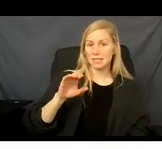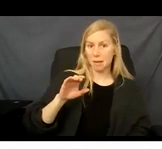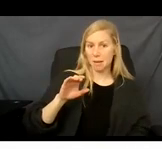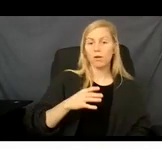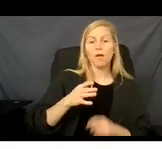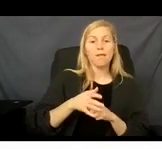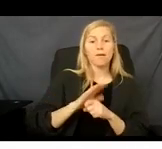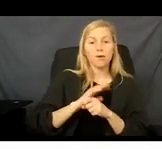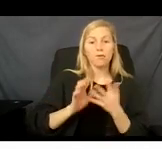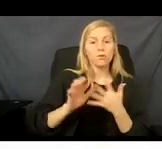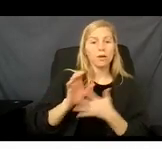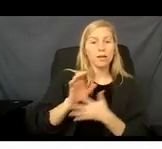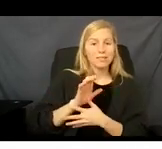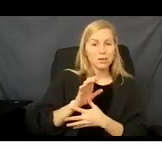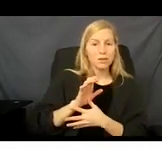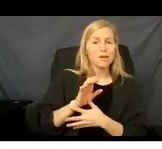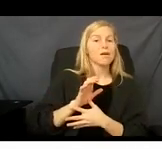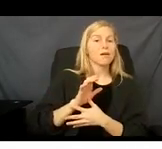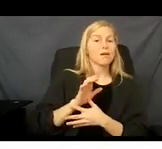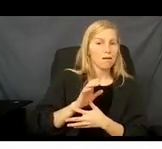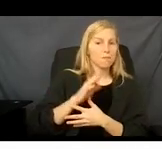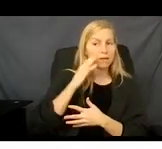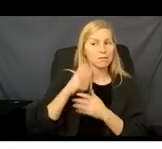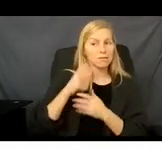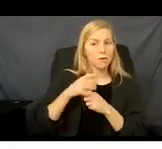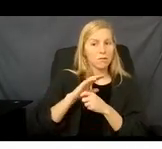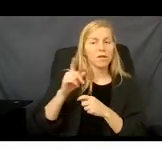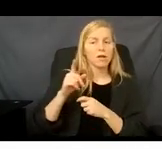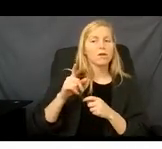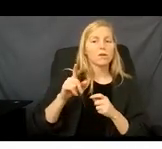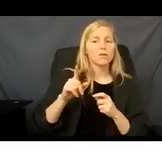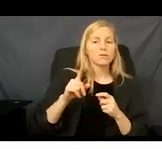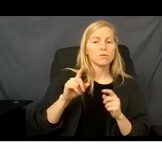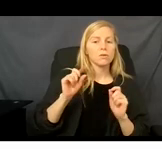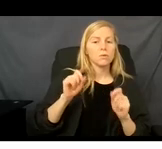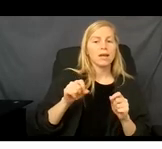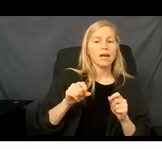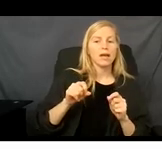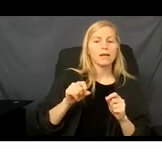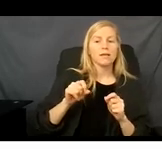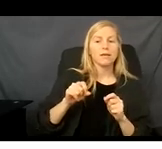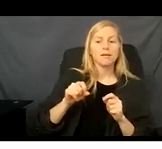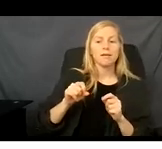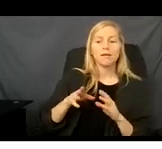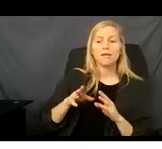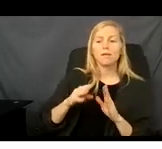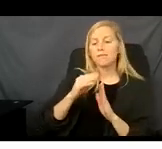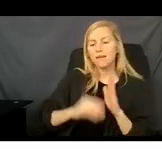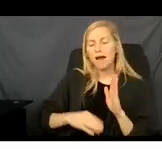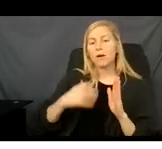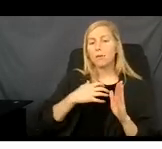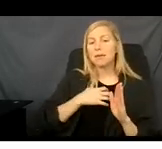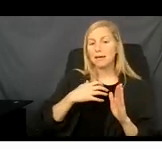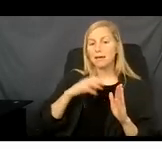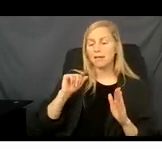criteria allow you to file a complaint, like an appeal, actually. It allows you to file